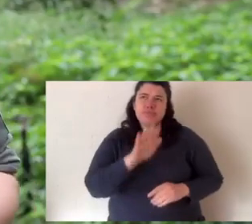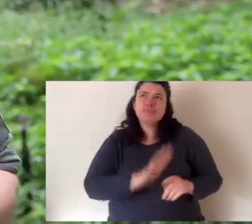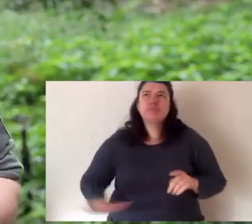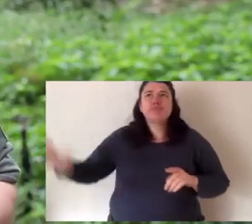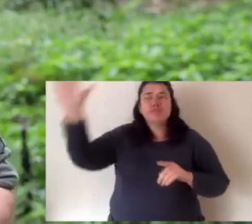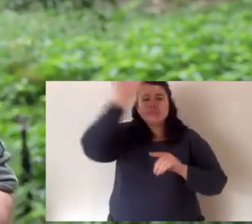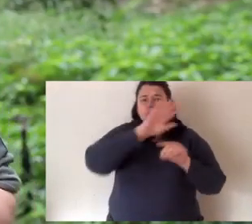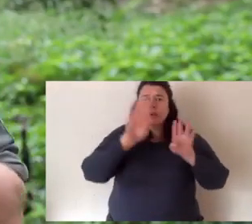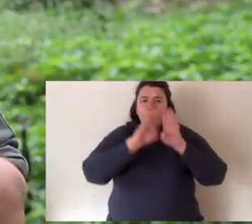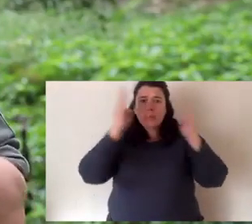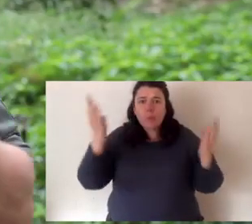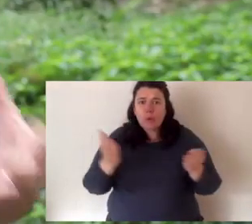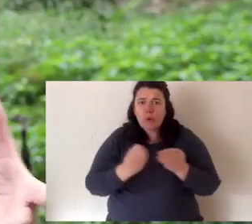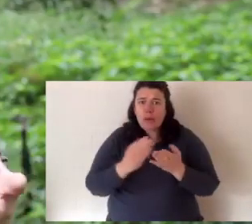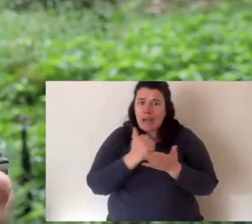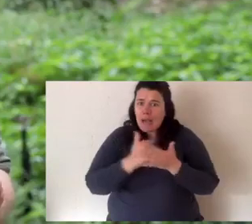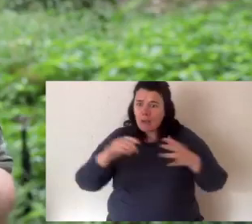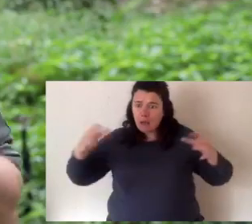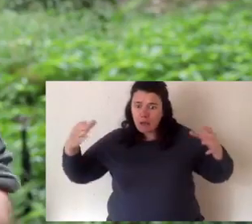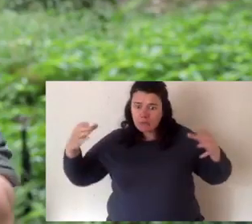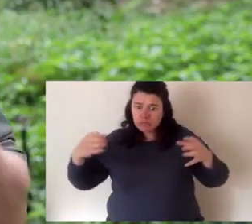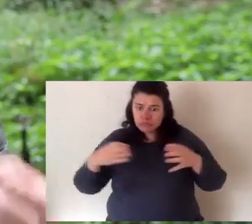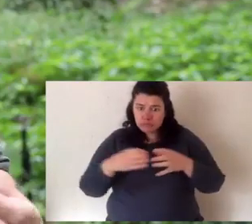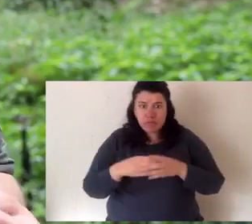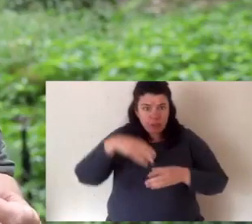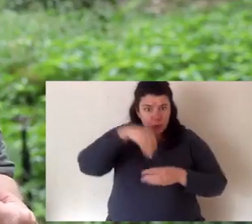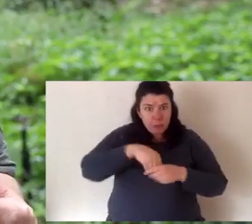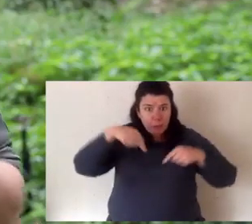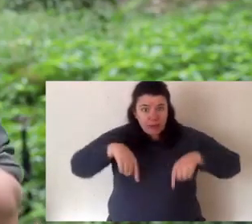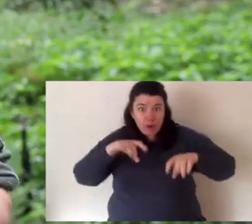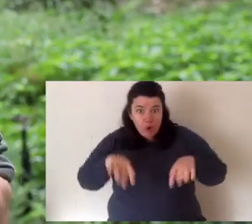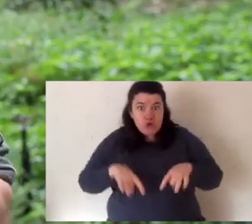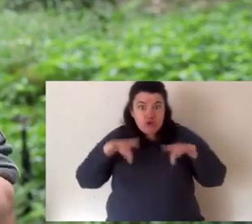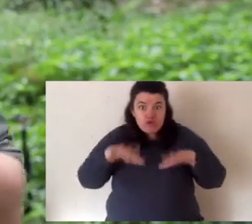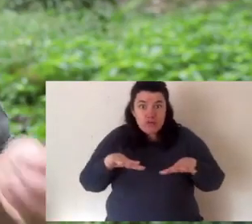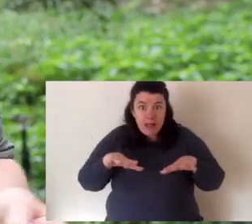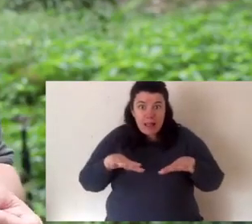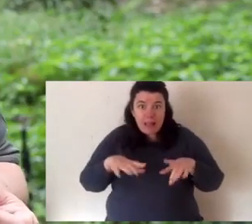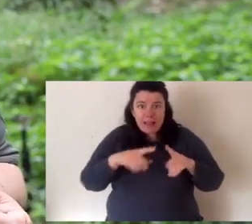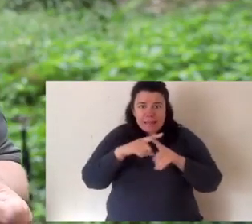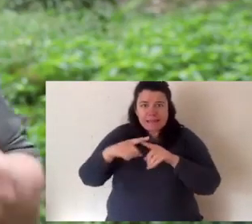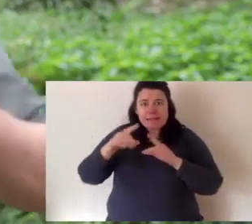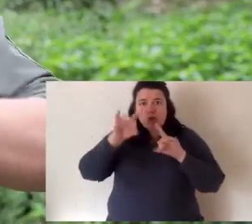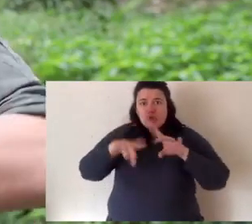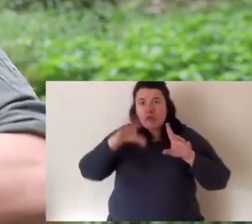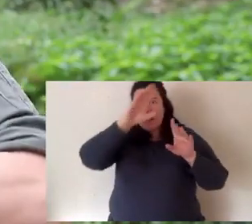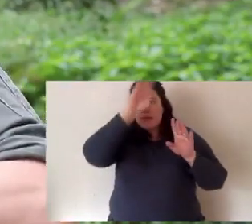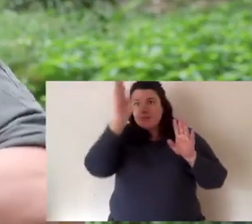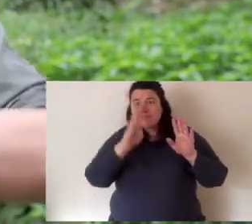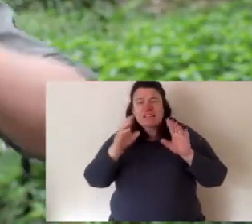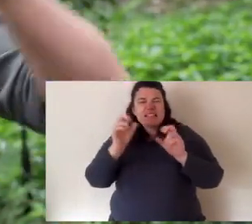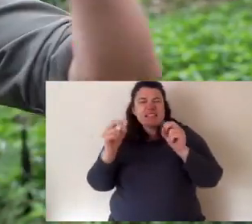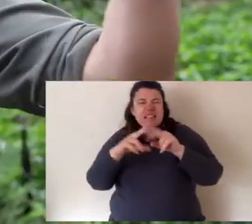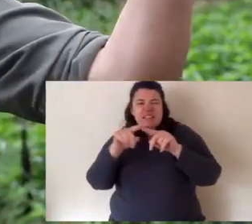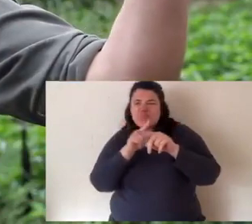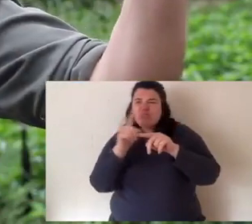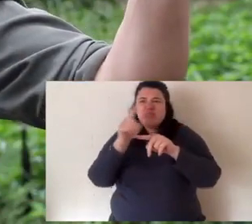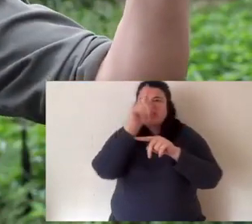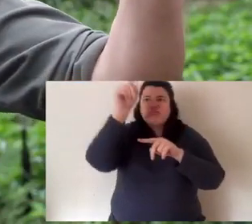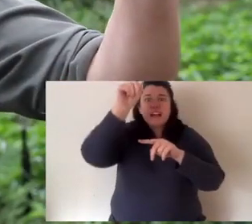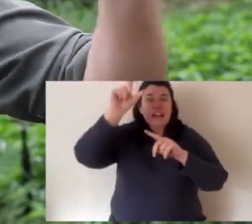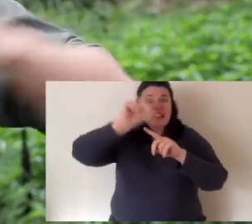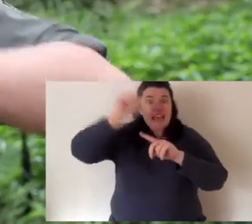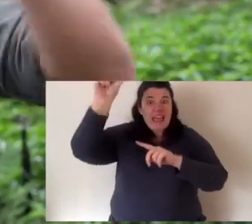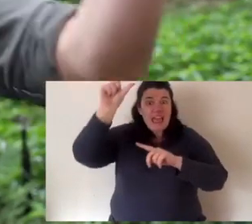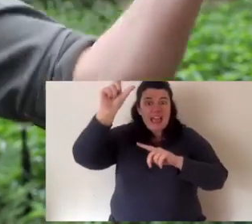Freshwater turtles throughout the world are facing extinction, and Australia is no exception. Just along the east coast of Australia,